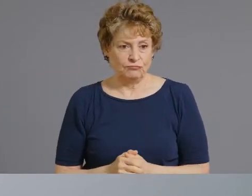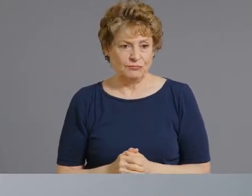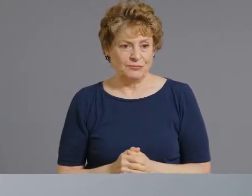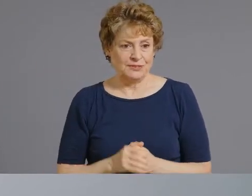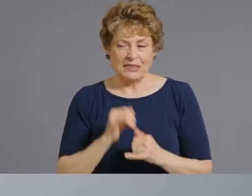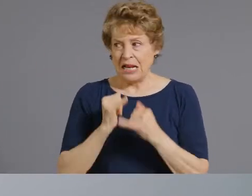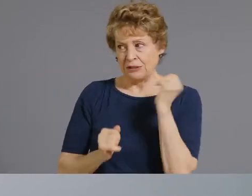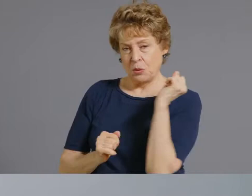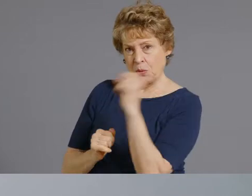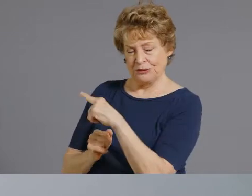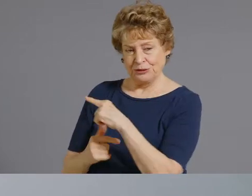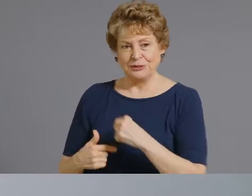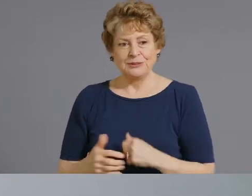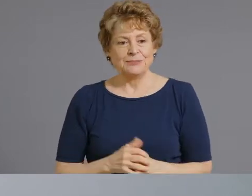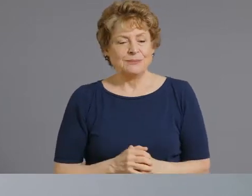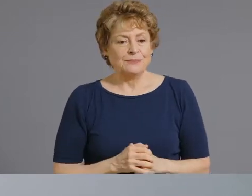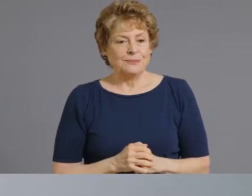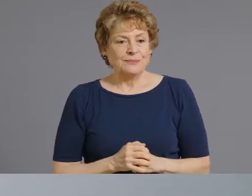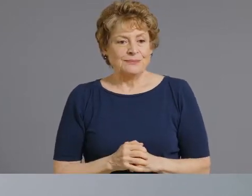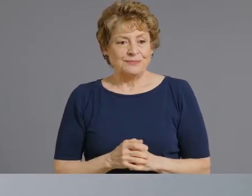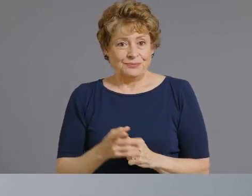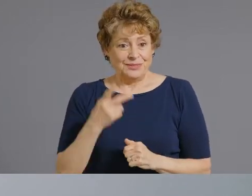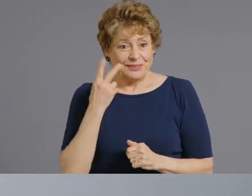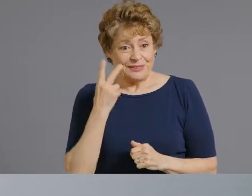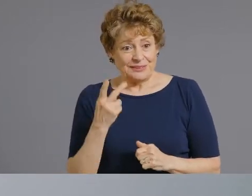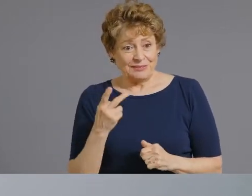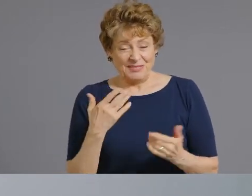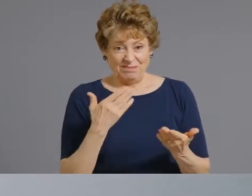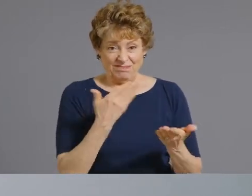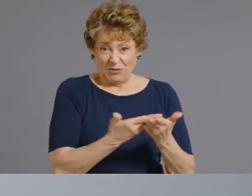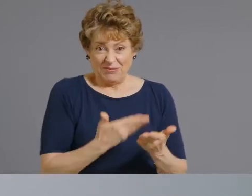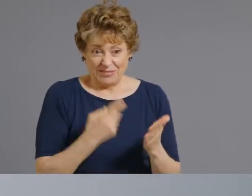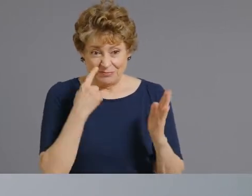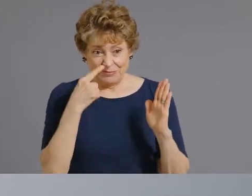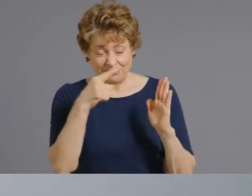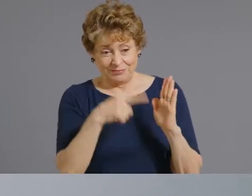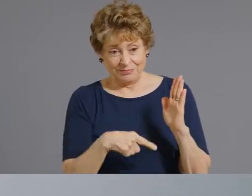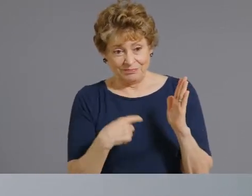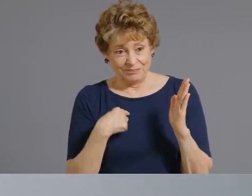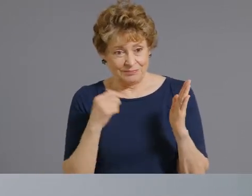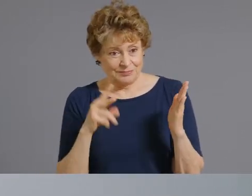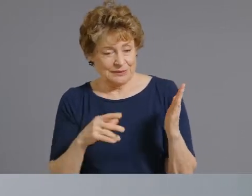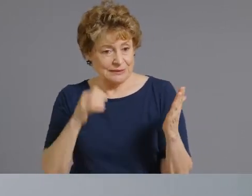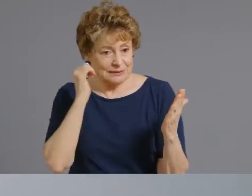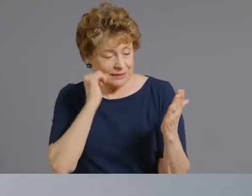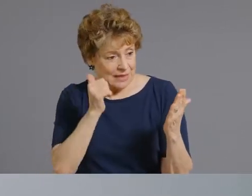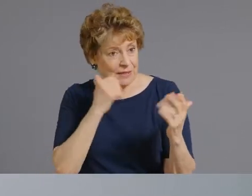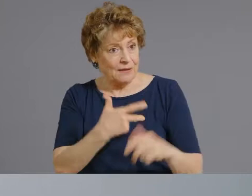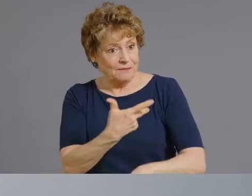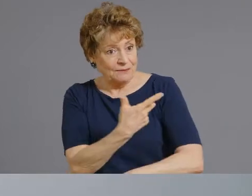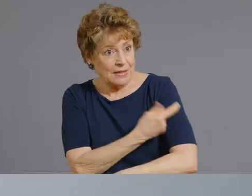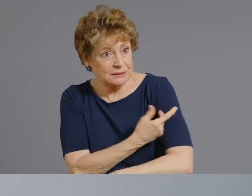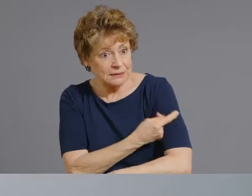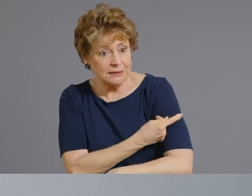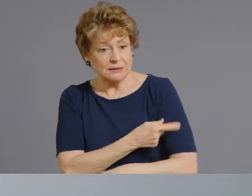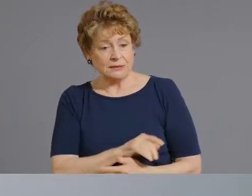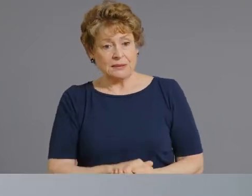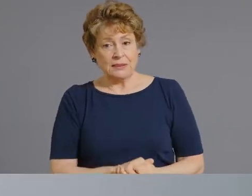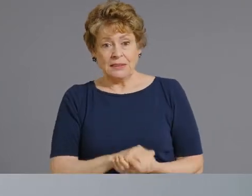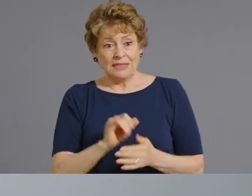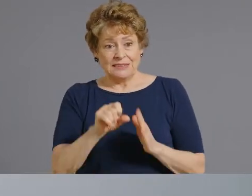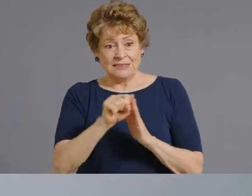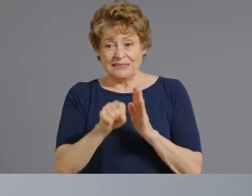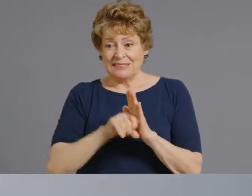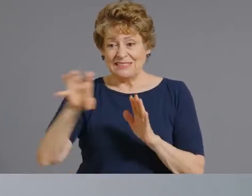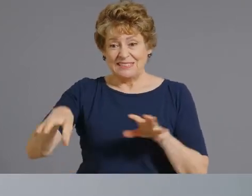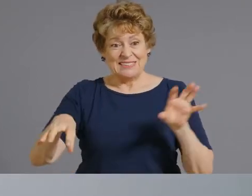you kind of showed the chart showing daily vaccinations at the state run site uh dropping especially since the beginning of may